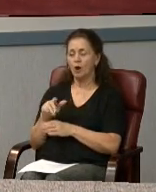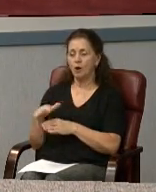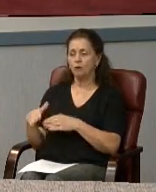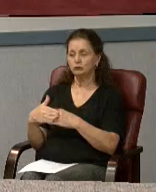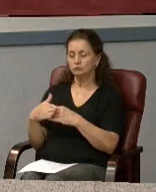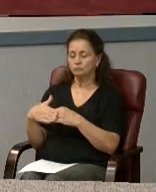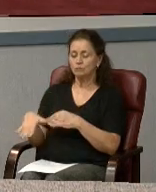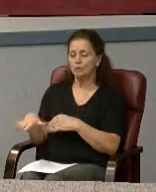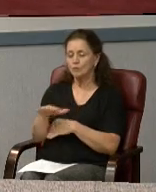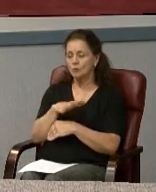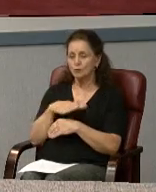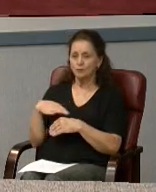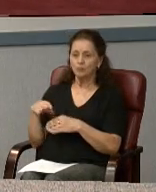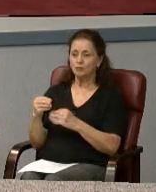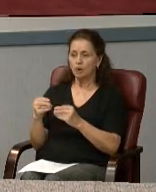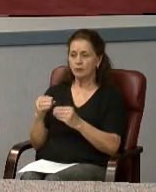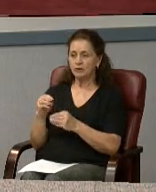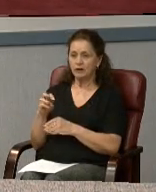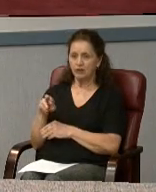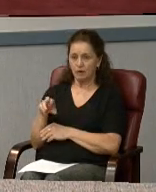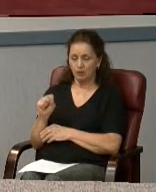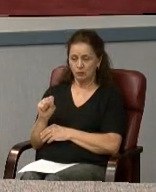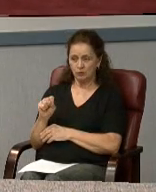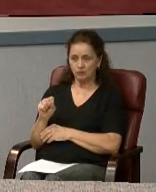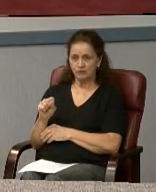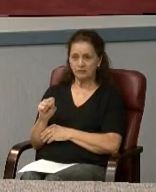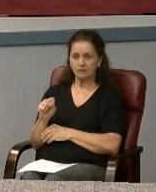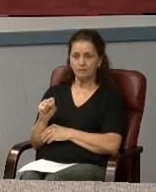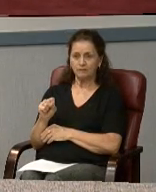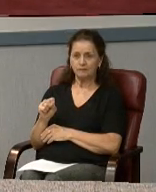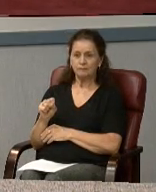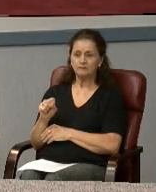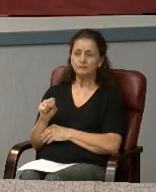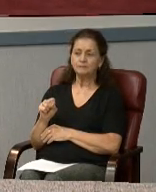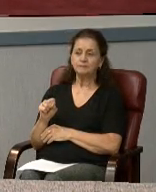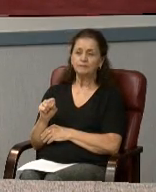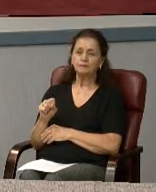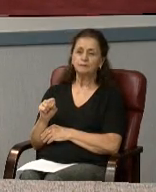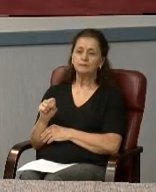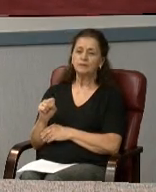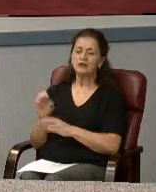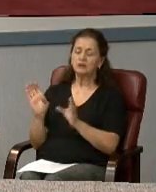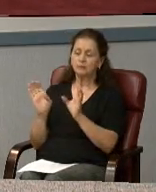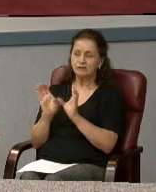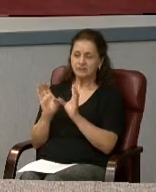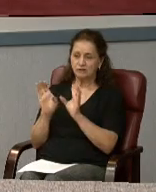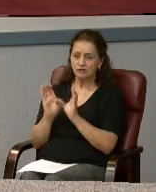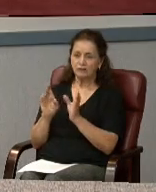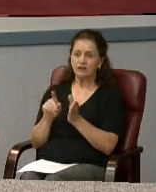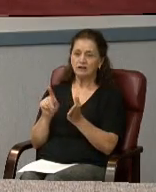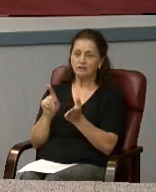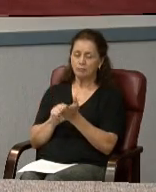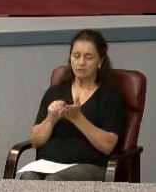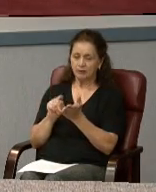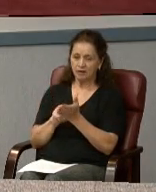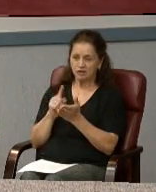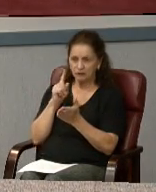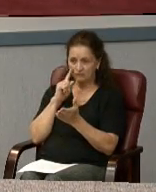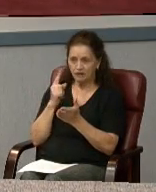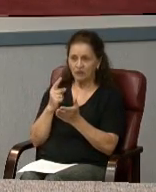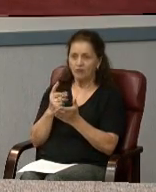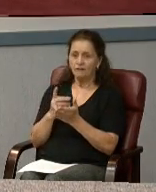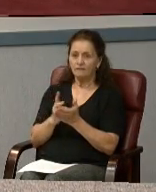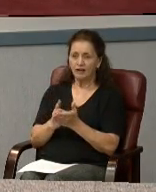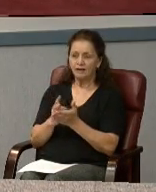return receipts were received. File contains a certificate of publication verifying that this application and public hearing was